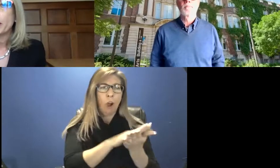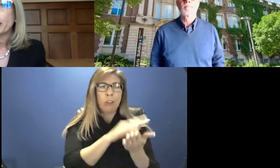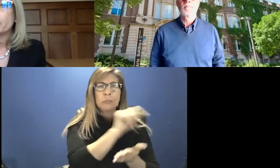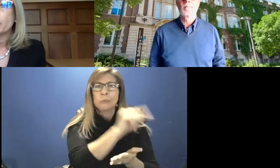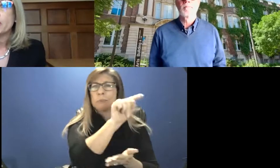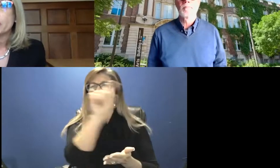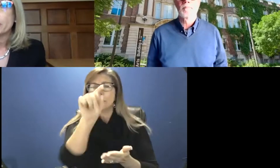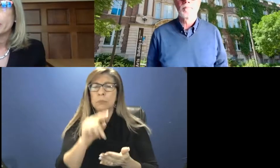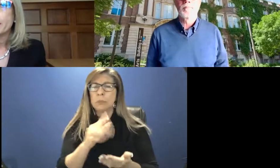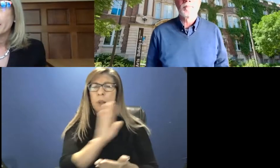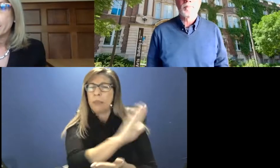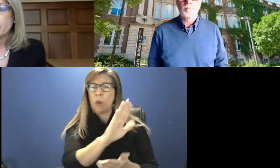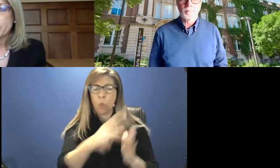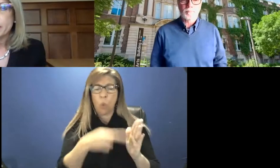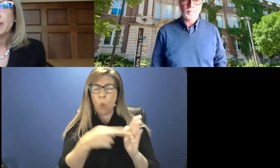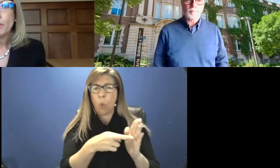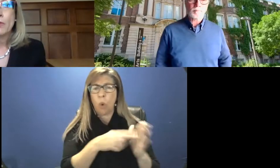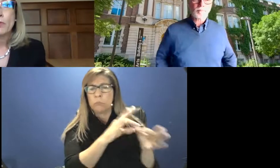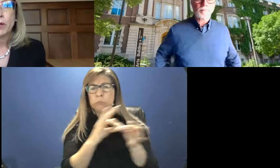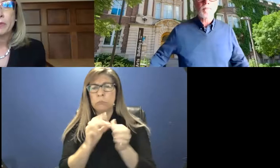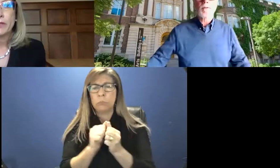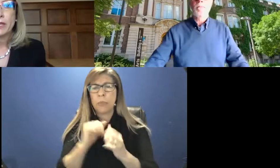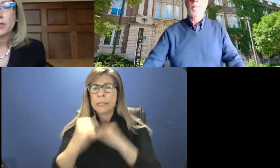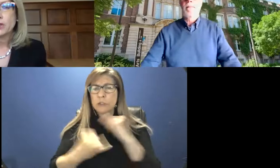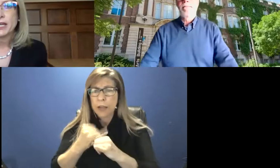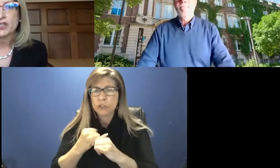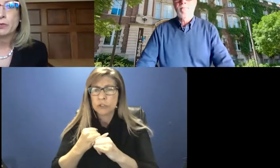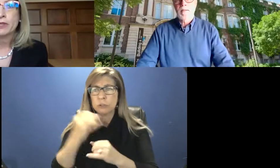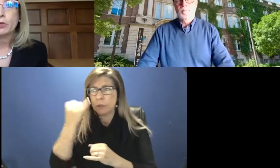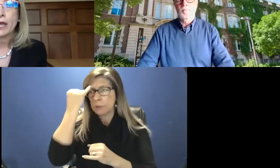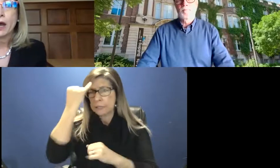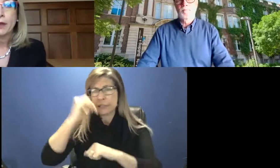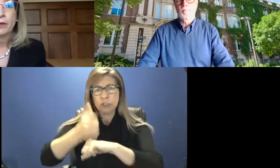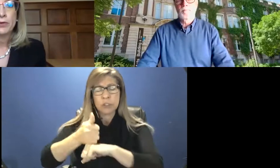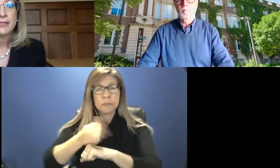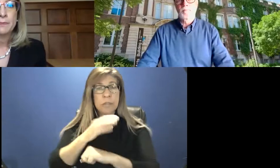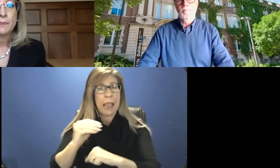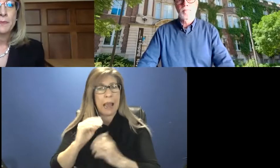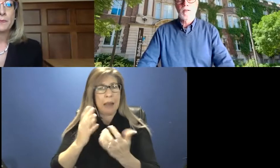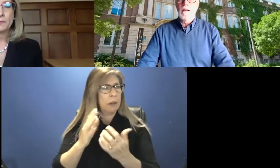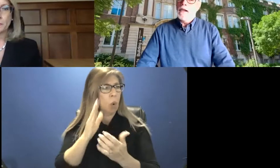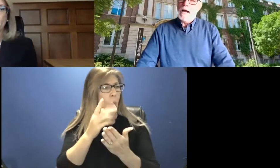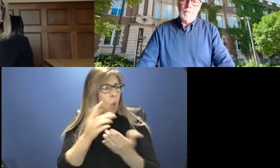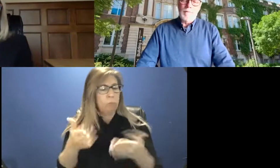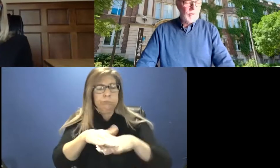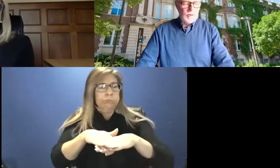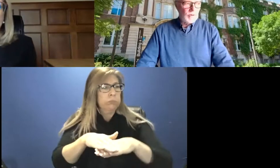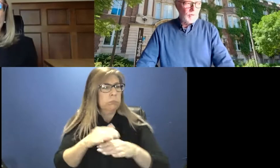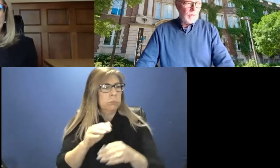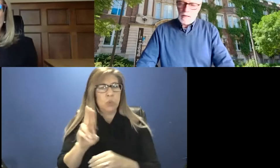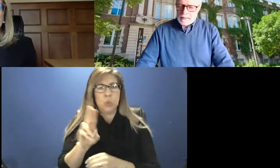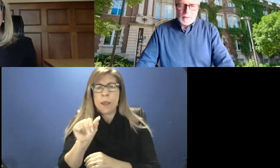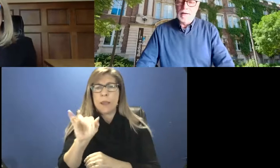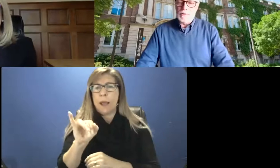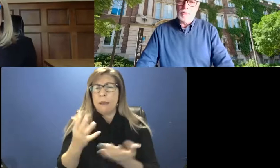supporting international initiatives and what will be the intersection with UAI on those? Um, so, so